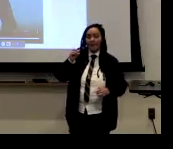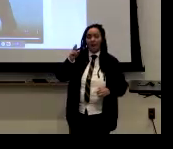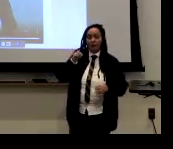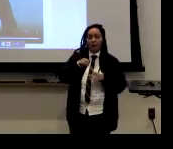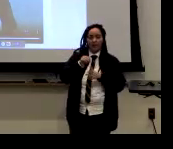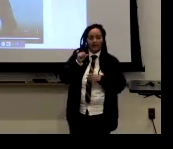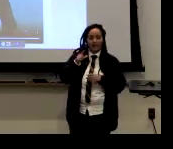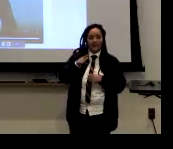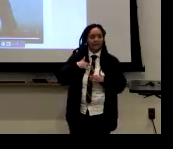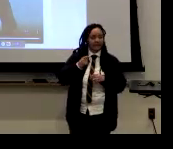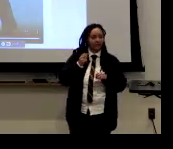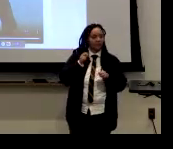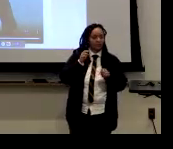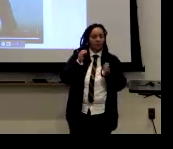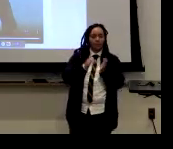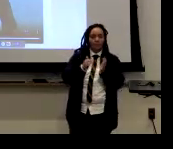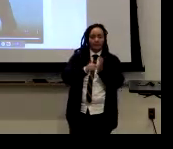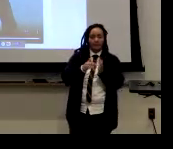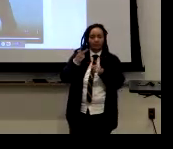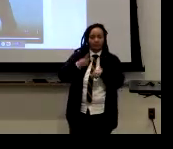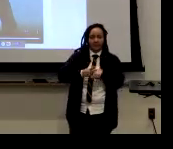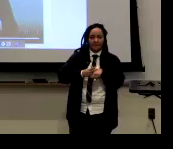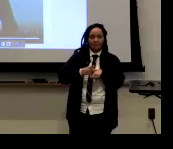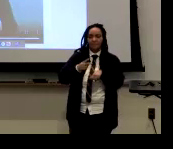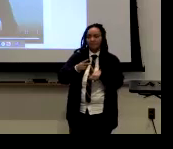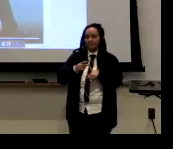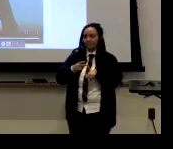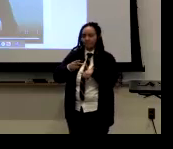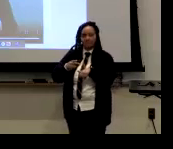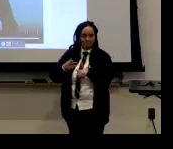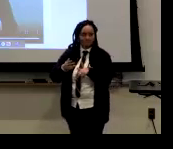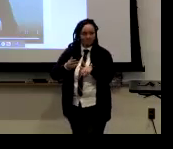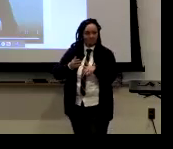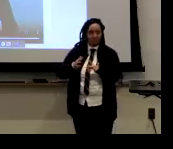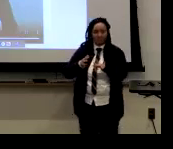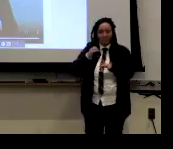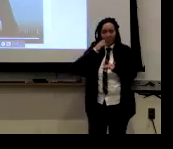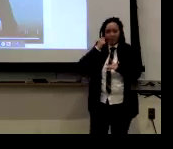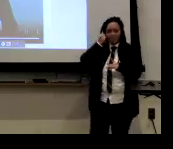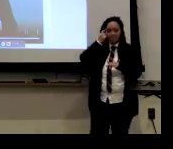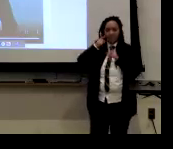That's the rule of the noun, producing nouns in ASL, is to repeat the sign twice.